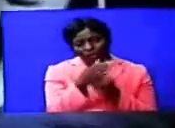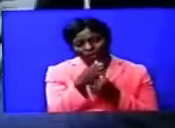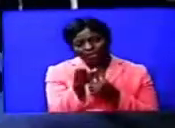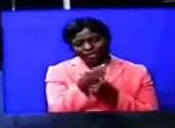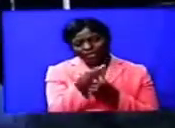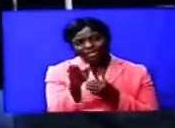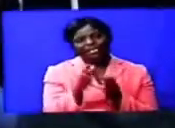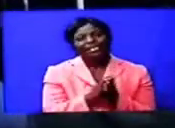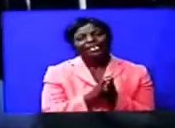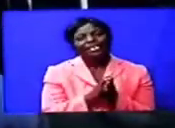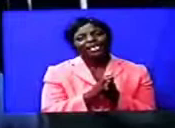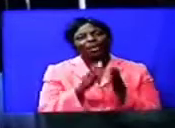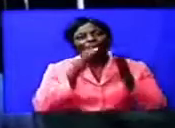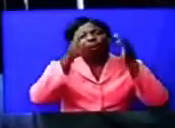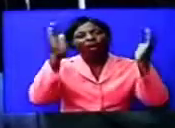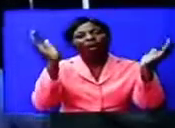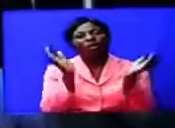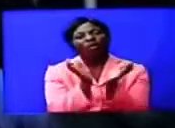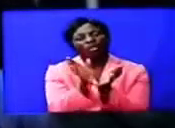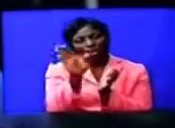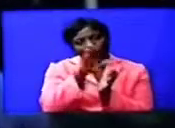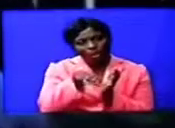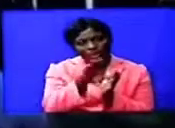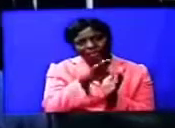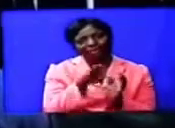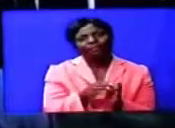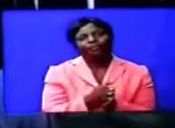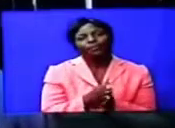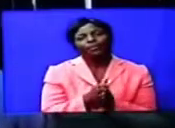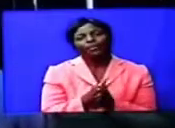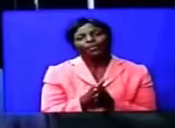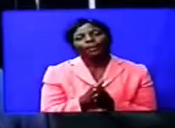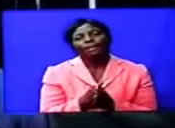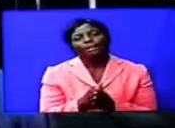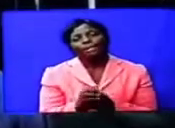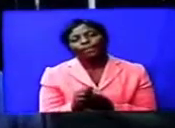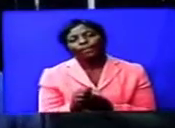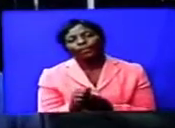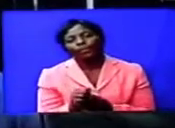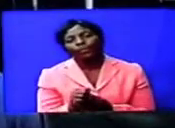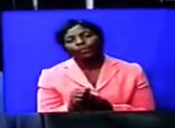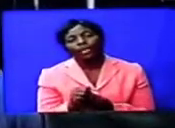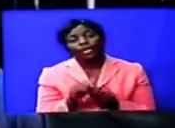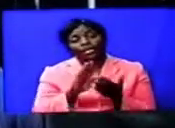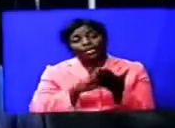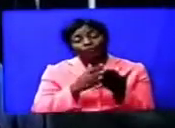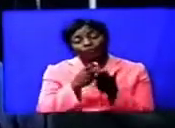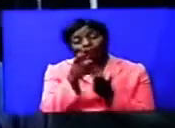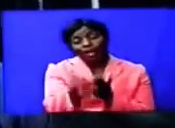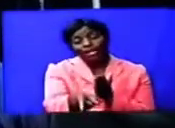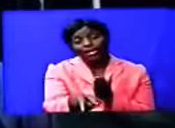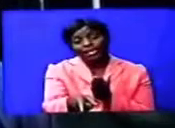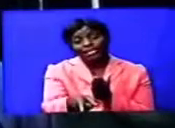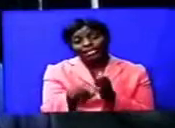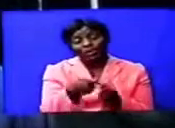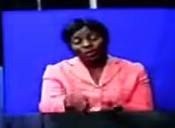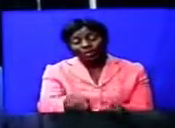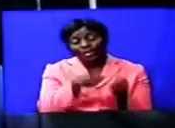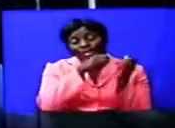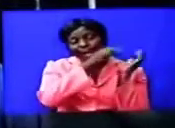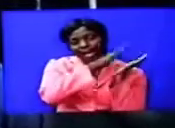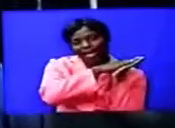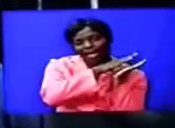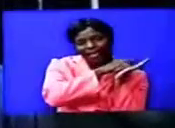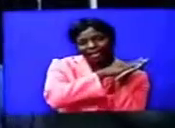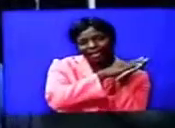Agoloso has a very unique style of music, which is rooted in the traditions of Malawian, especially the Sena people